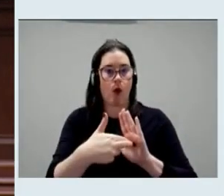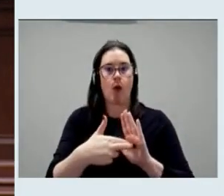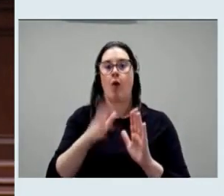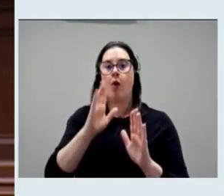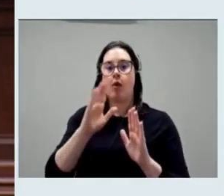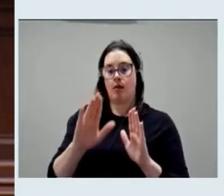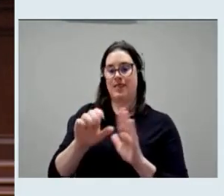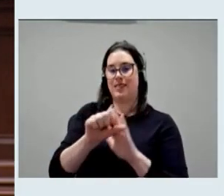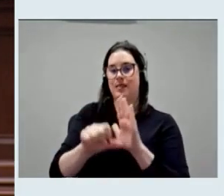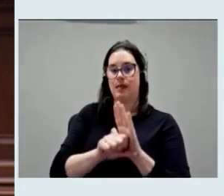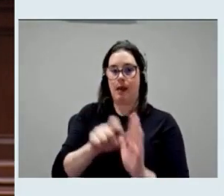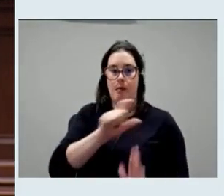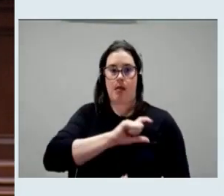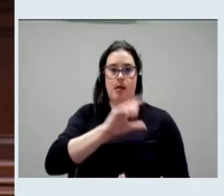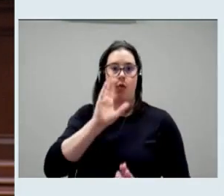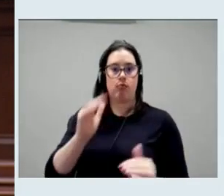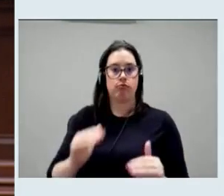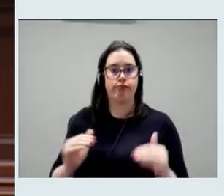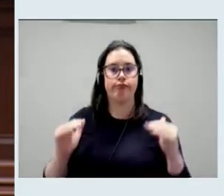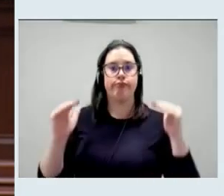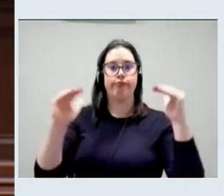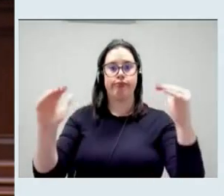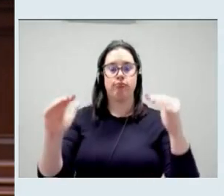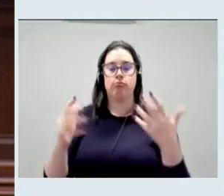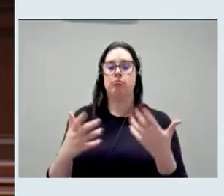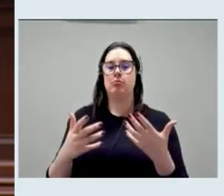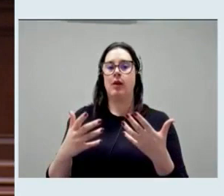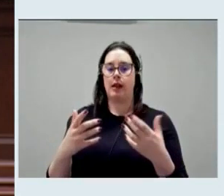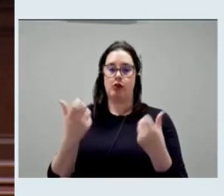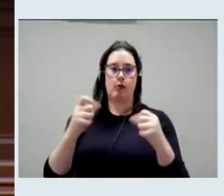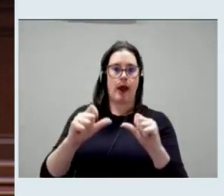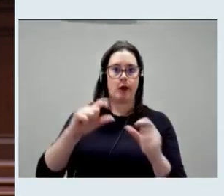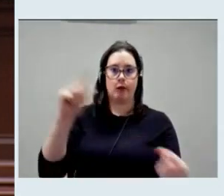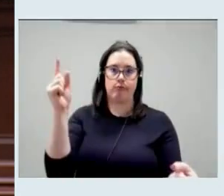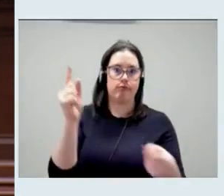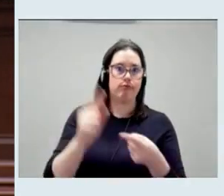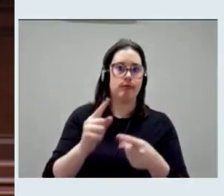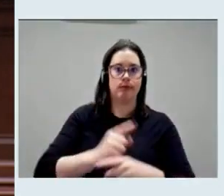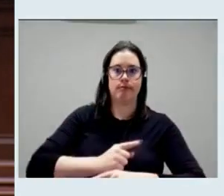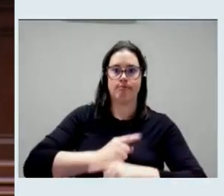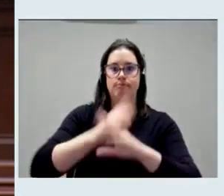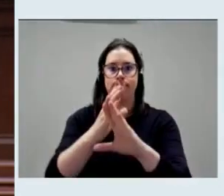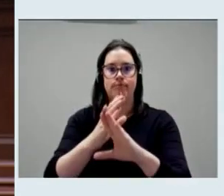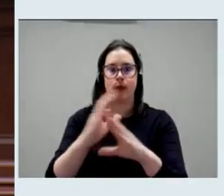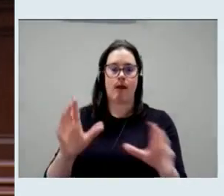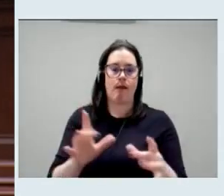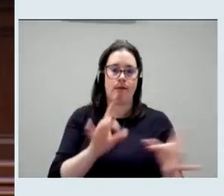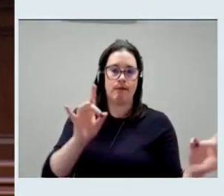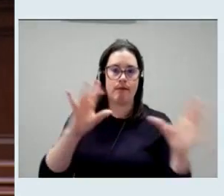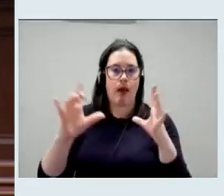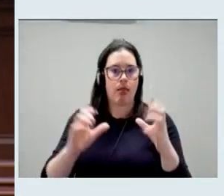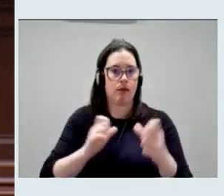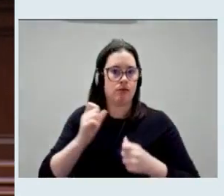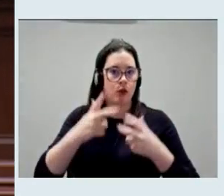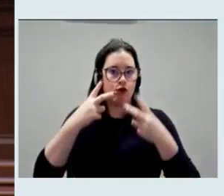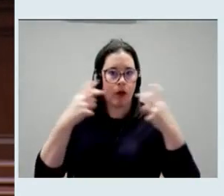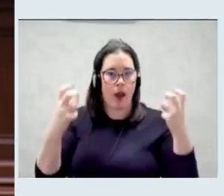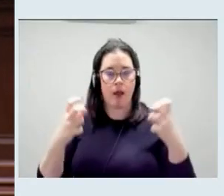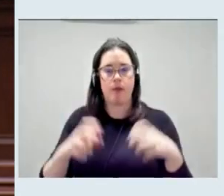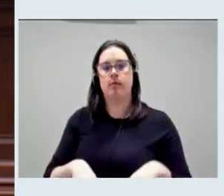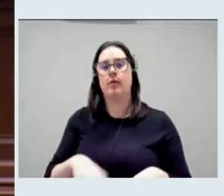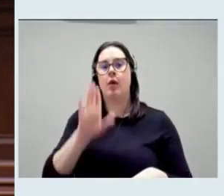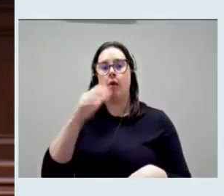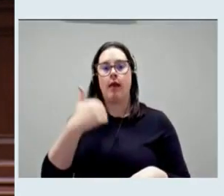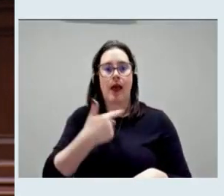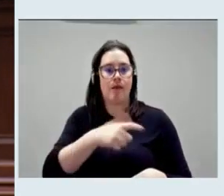police in combating violent crime across communities. We're going to expand the state police community stabilization units to